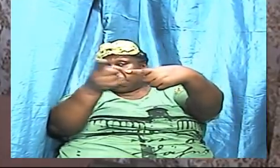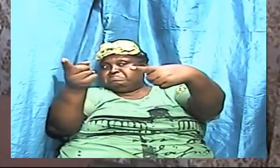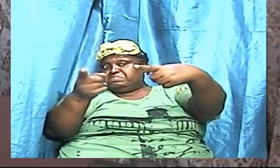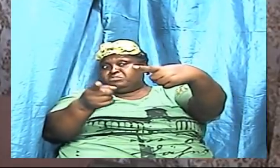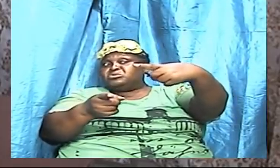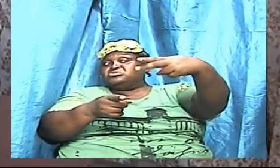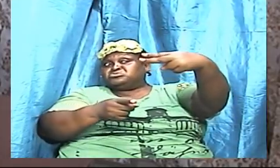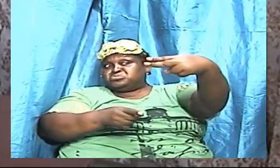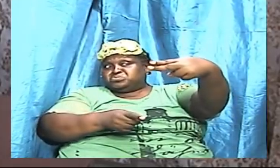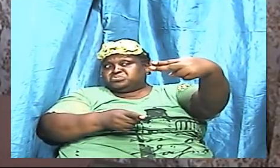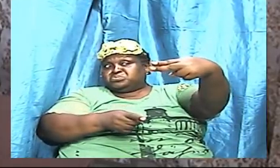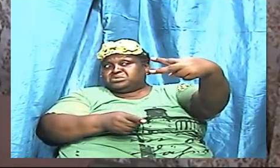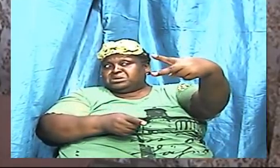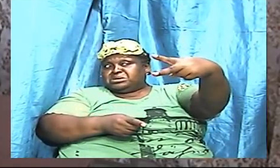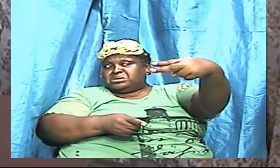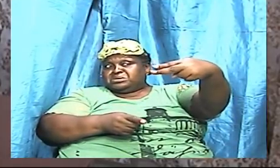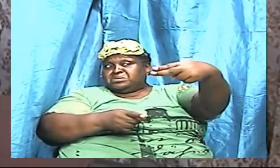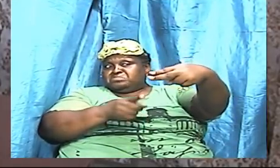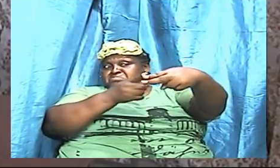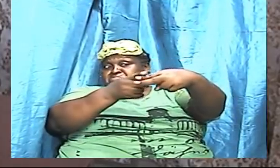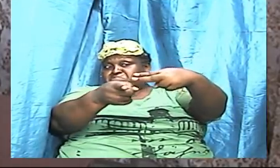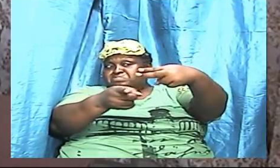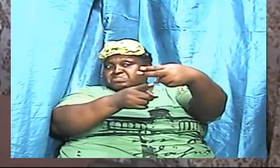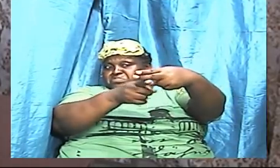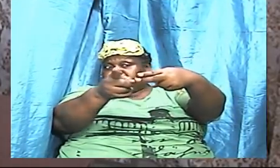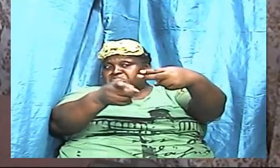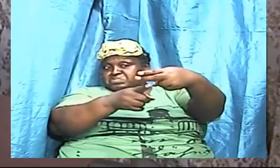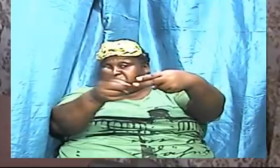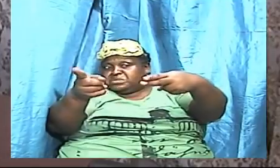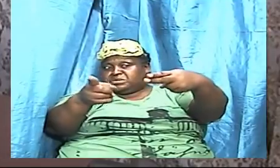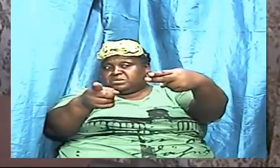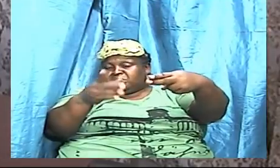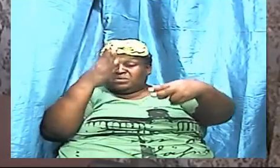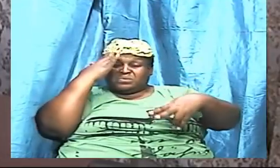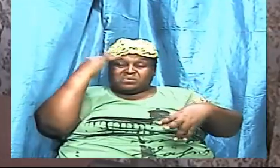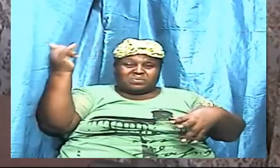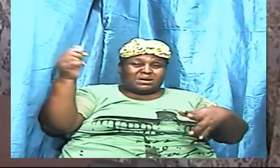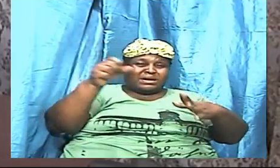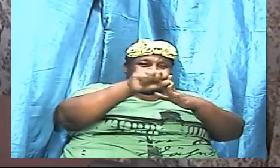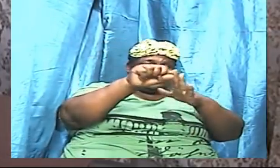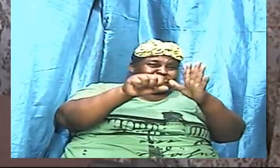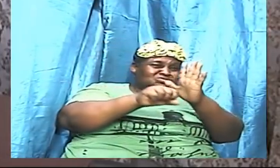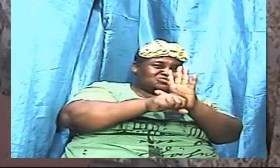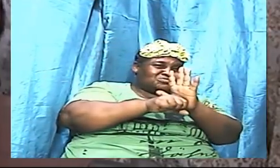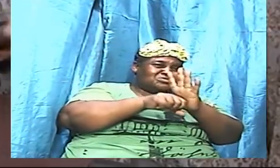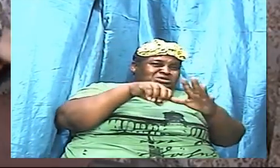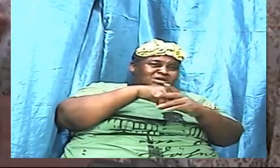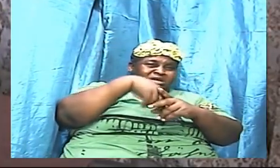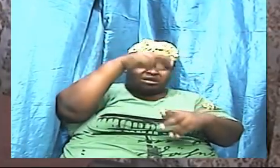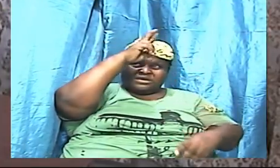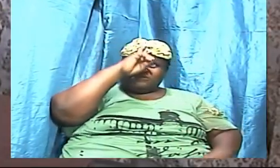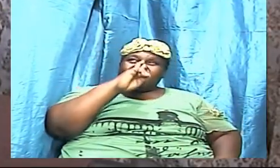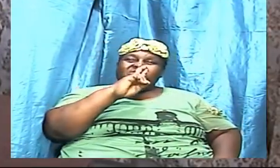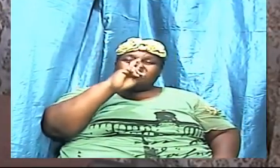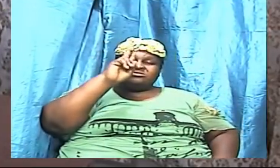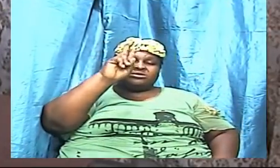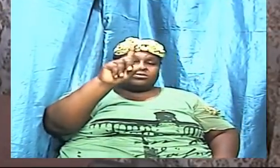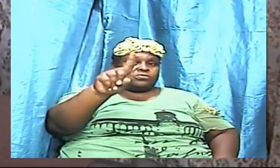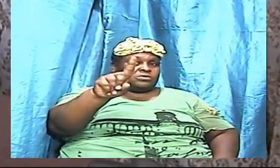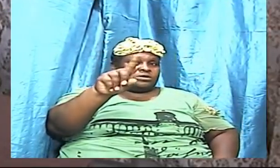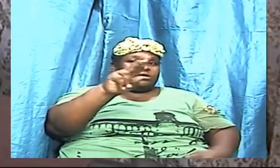two mounted sword the two edged sword why did the scripture in revelation 1 16